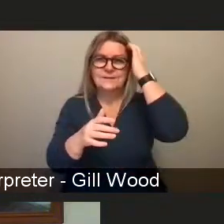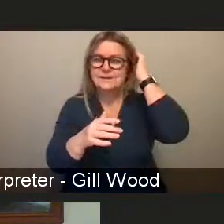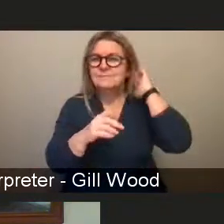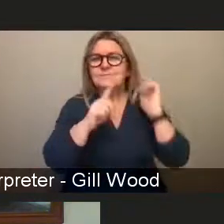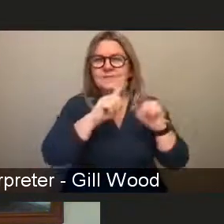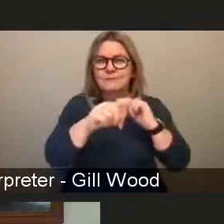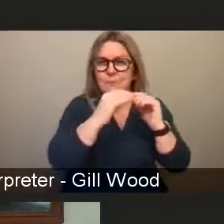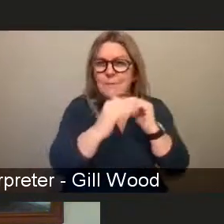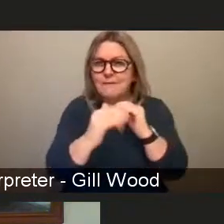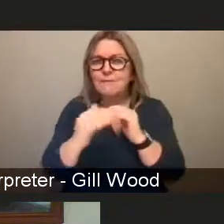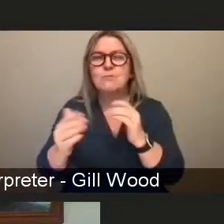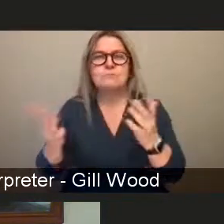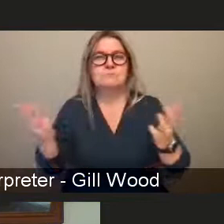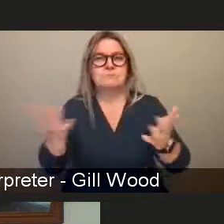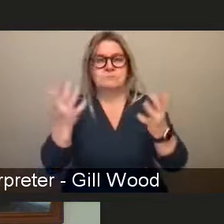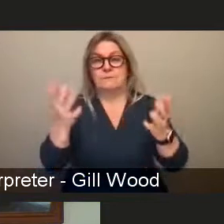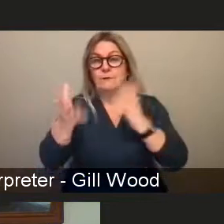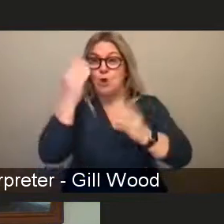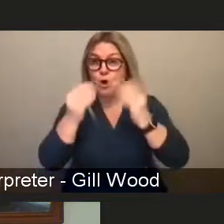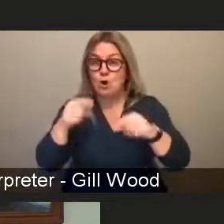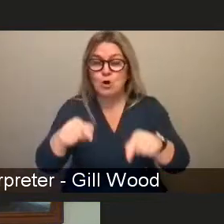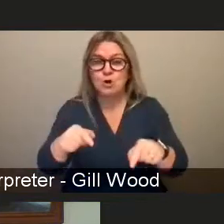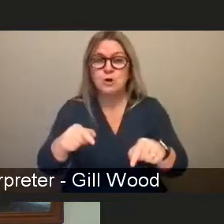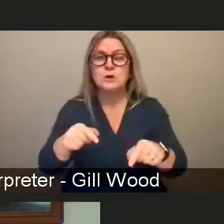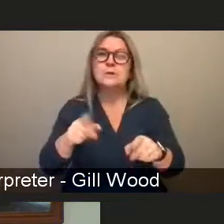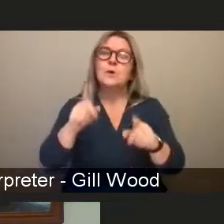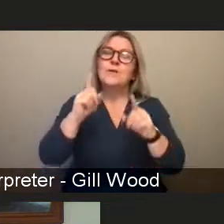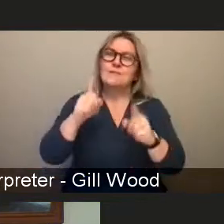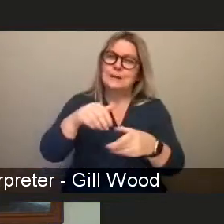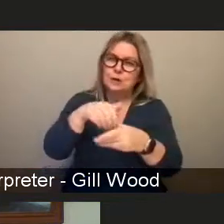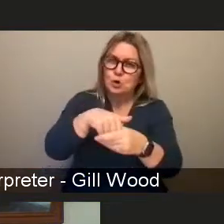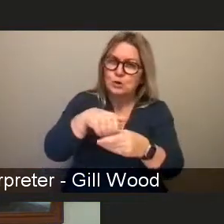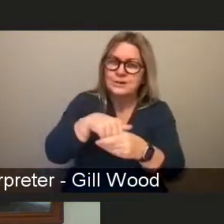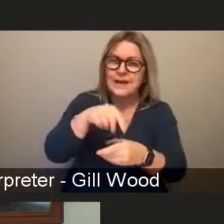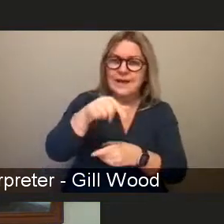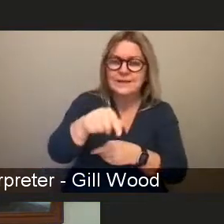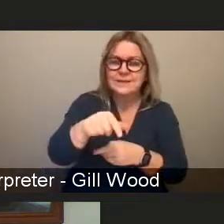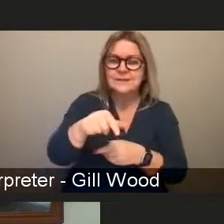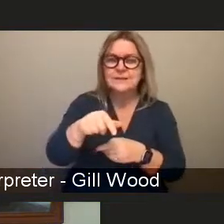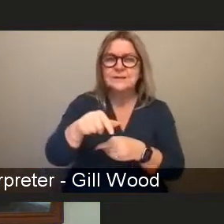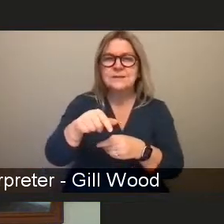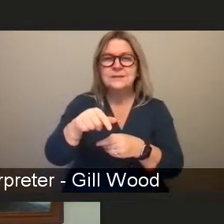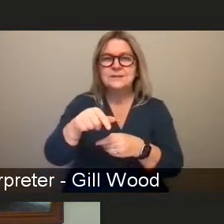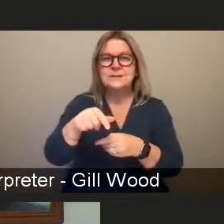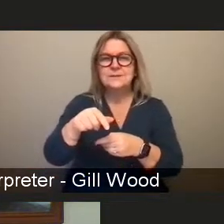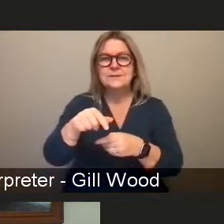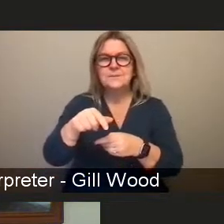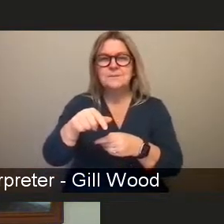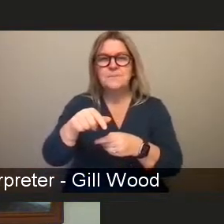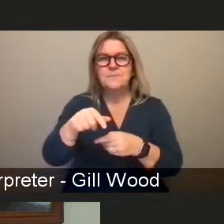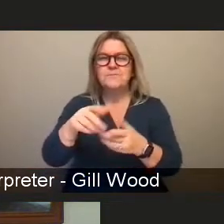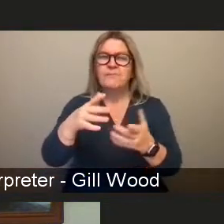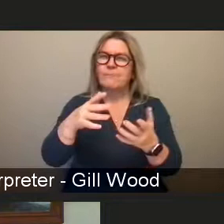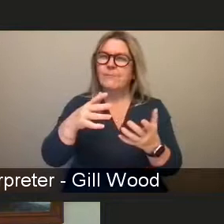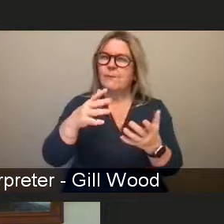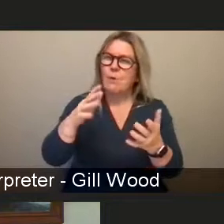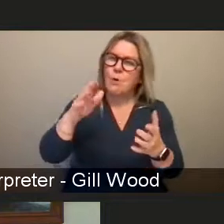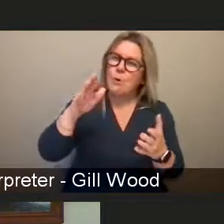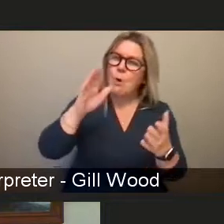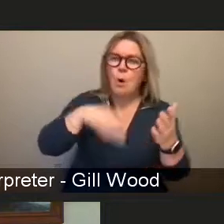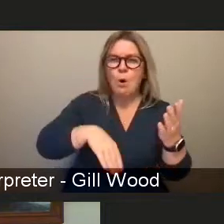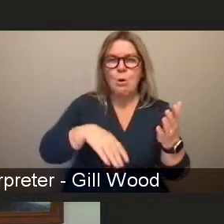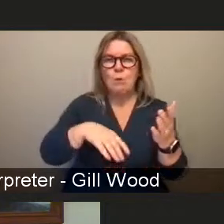context yes they echoed um old forms of violence but also